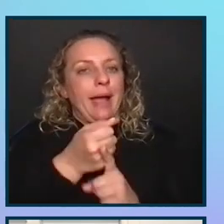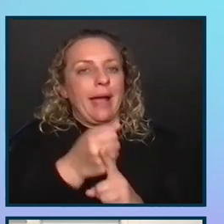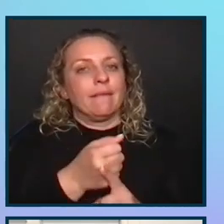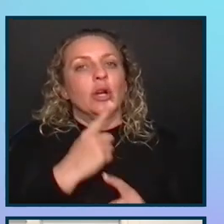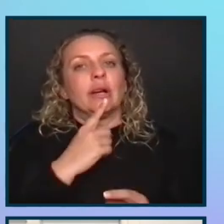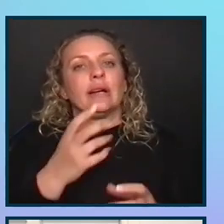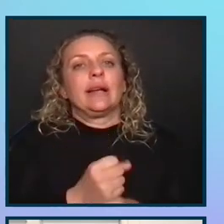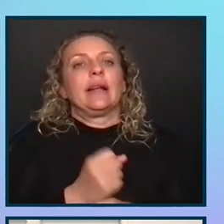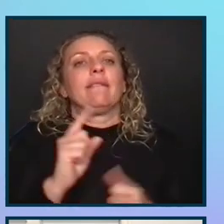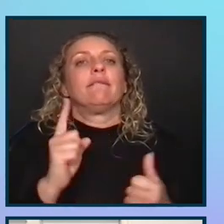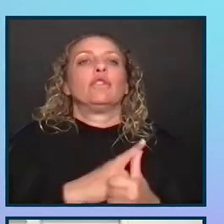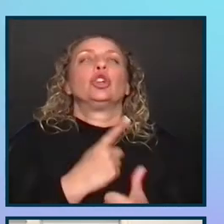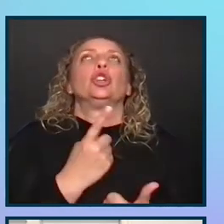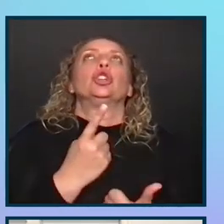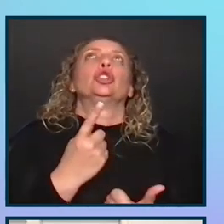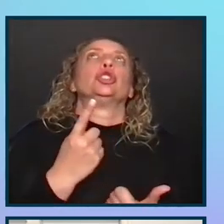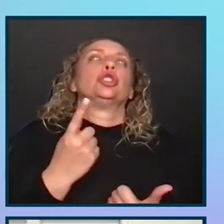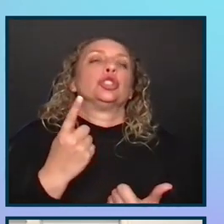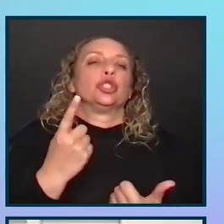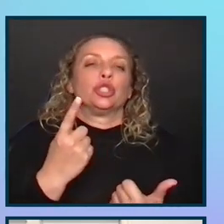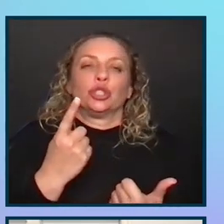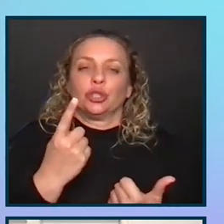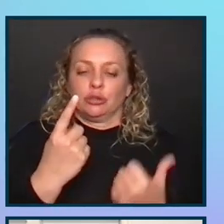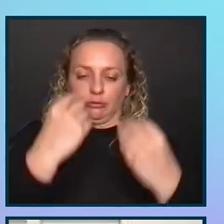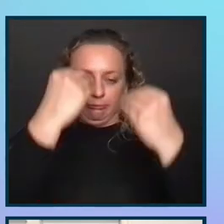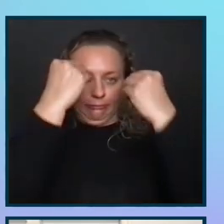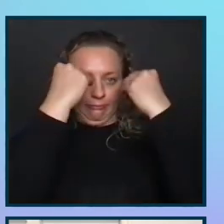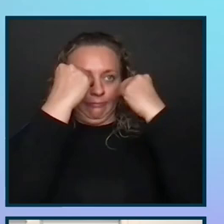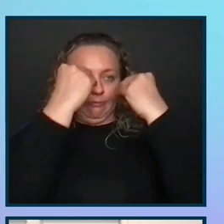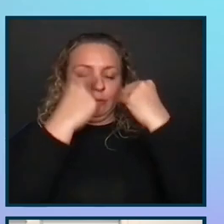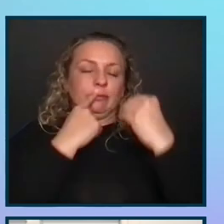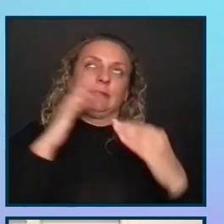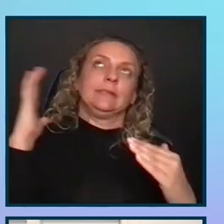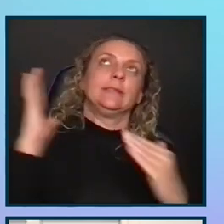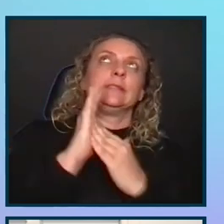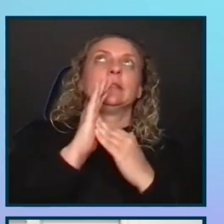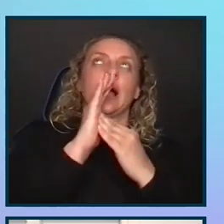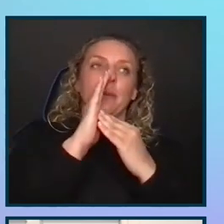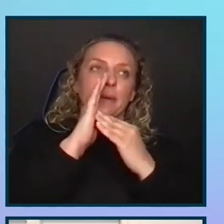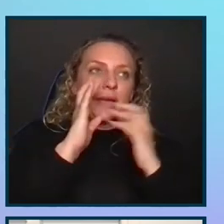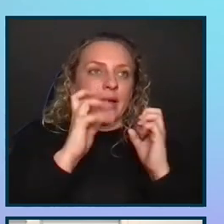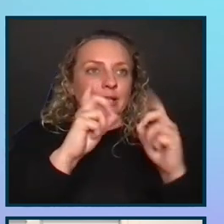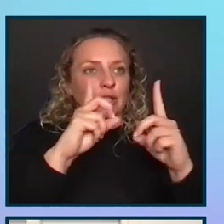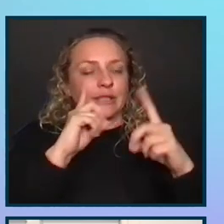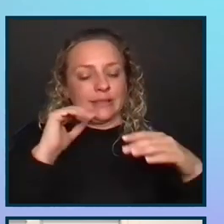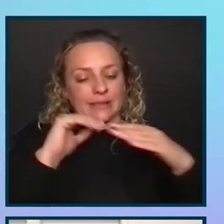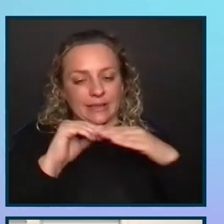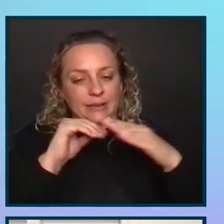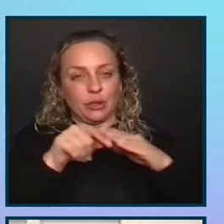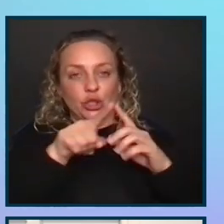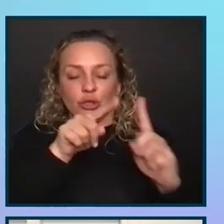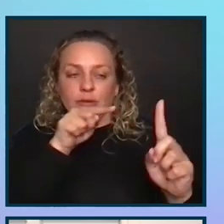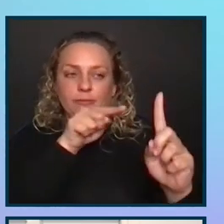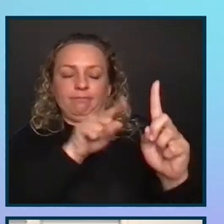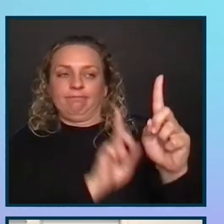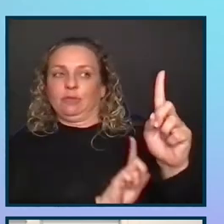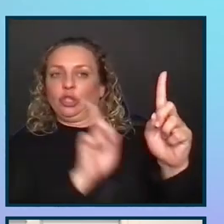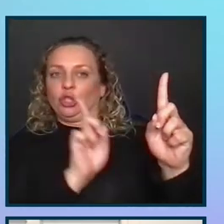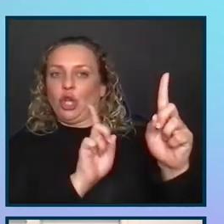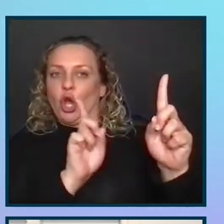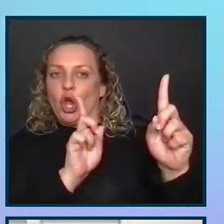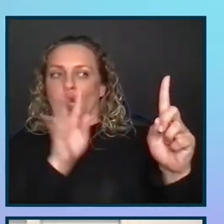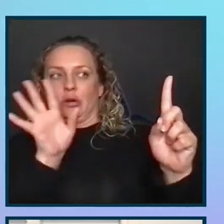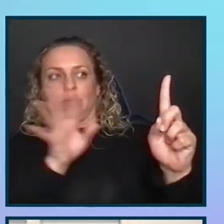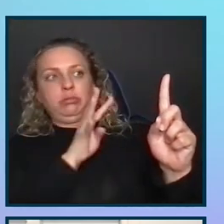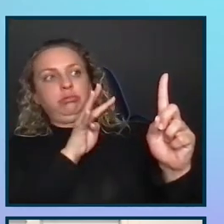first-hand masterclass education and accessibility, and truly the star of the show. And I have to